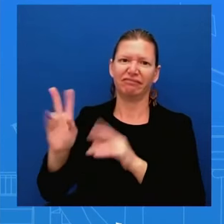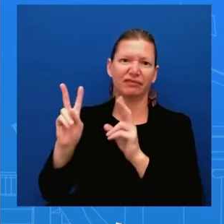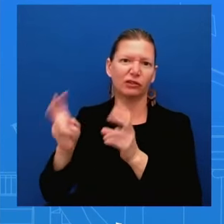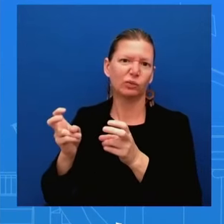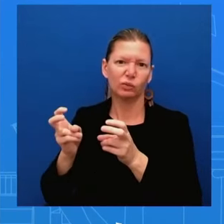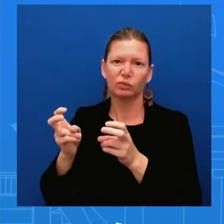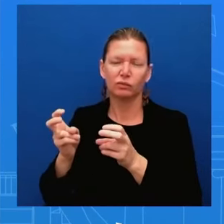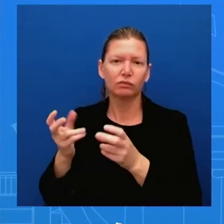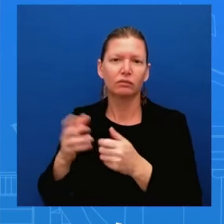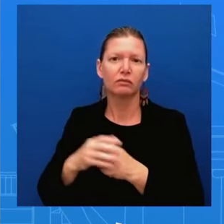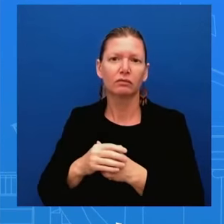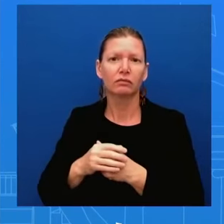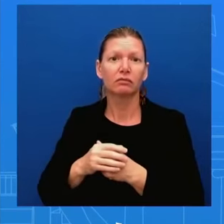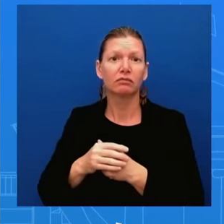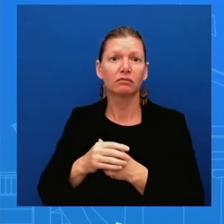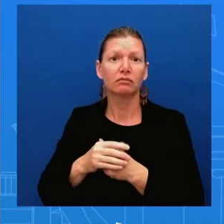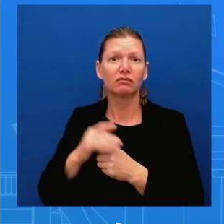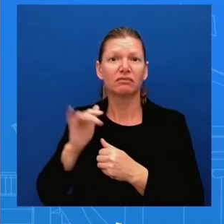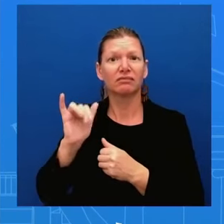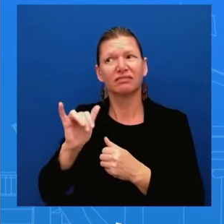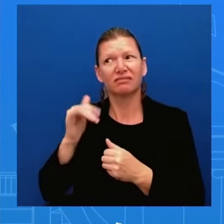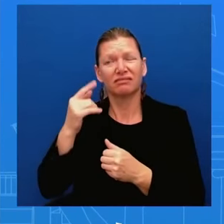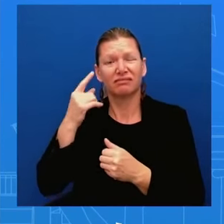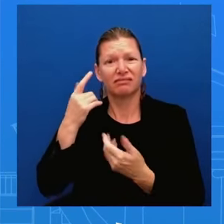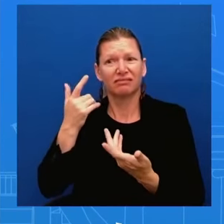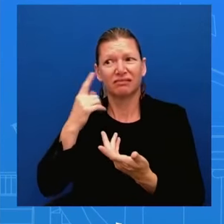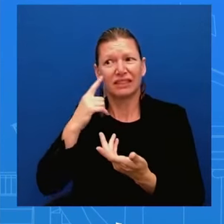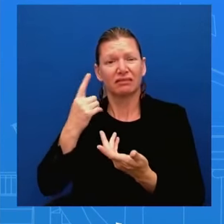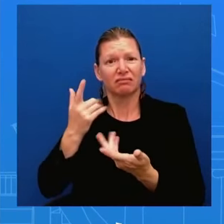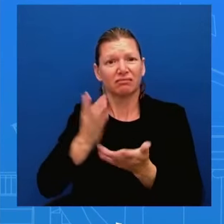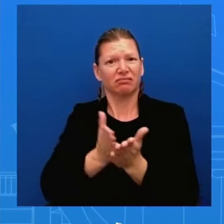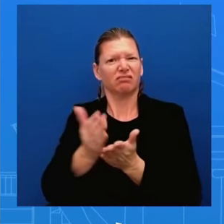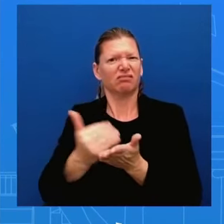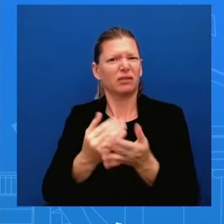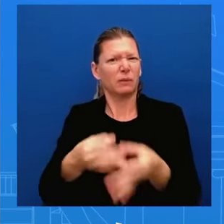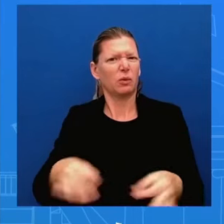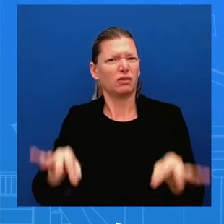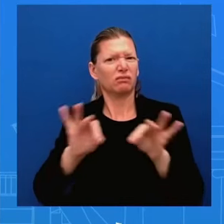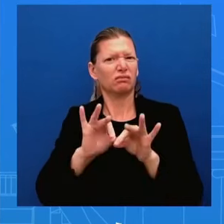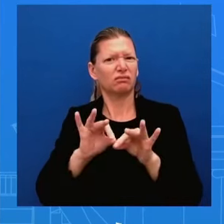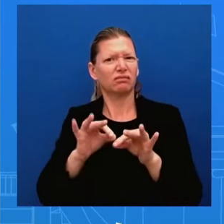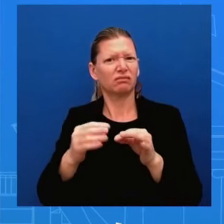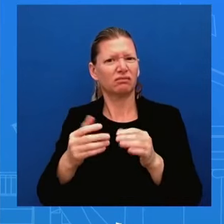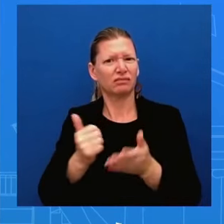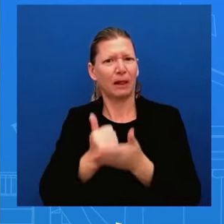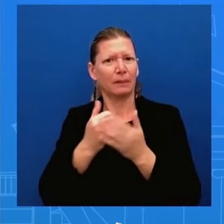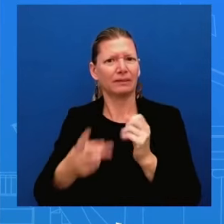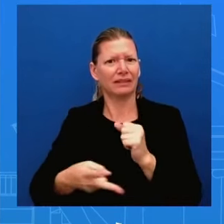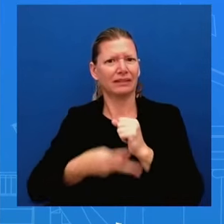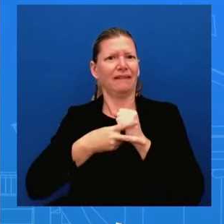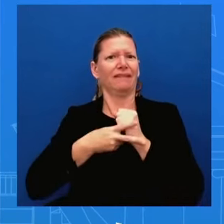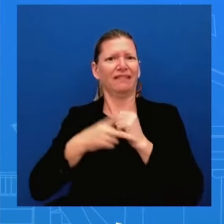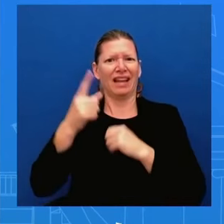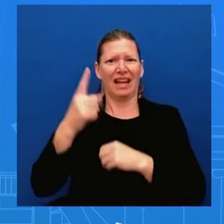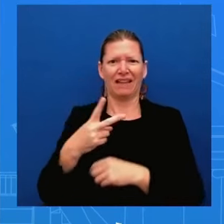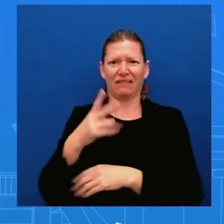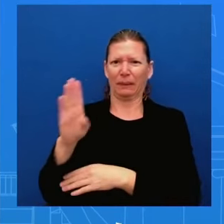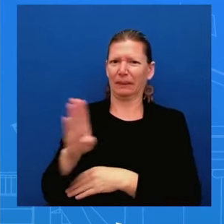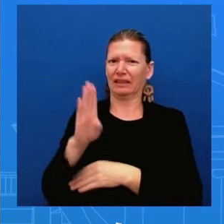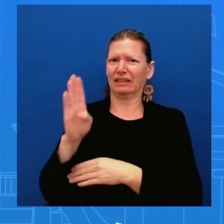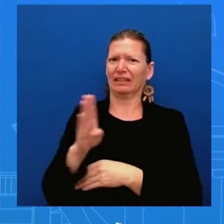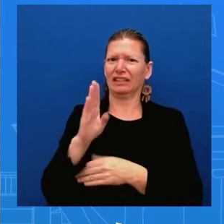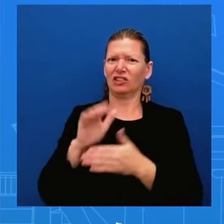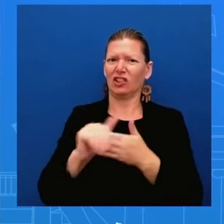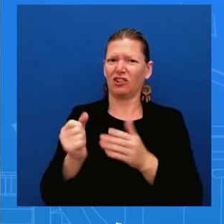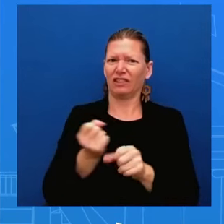half a billion half a billion dollars every year and bringing transparency uh to what has become a free written purchasing uh